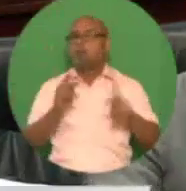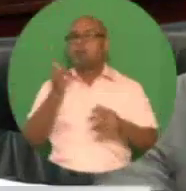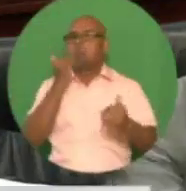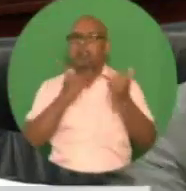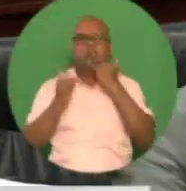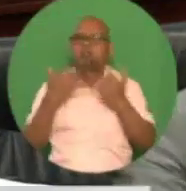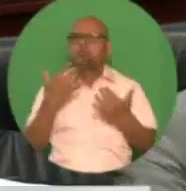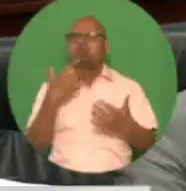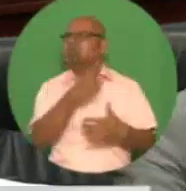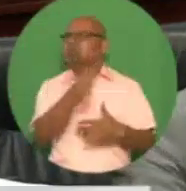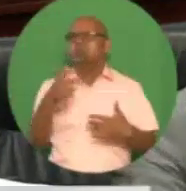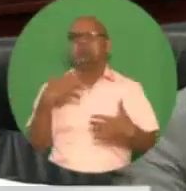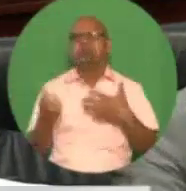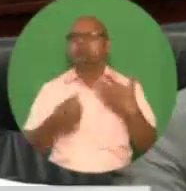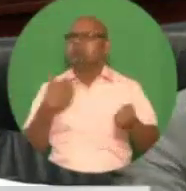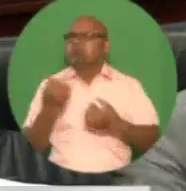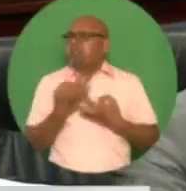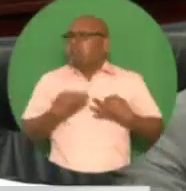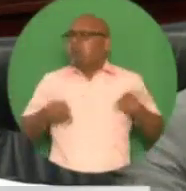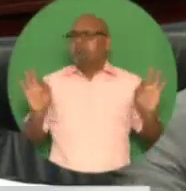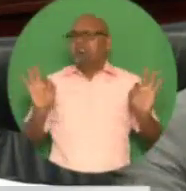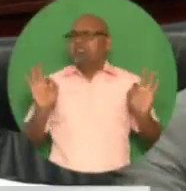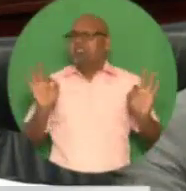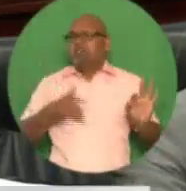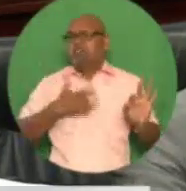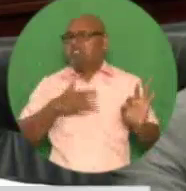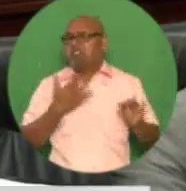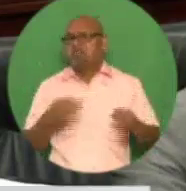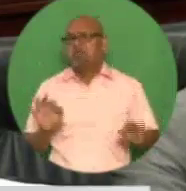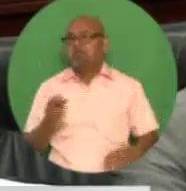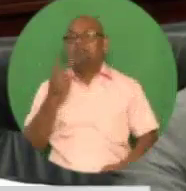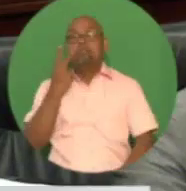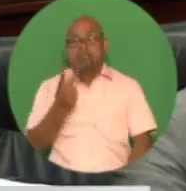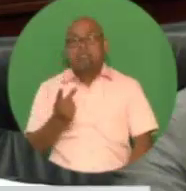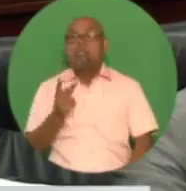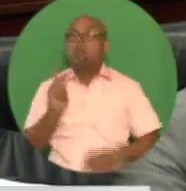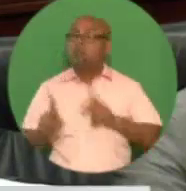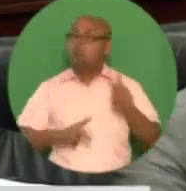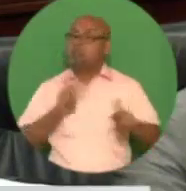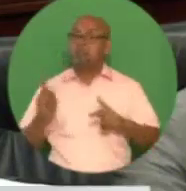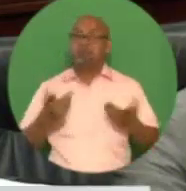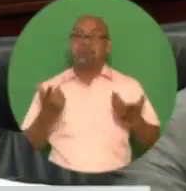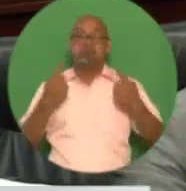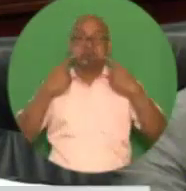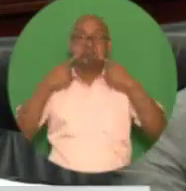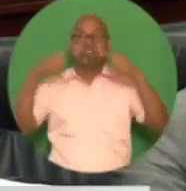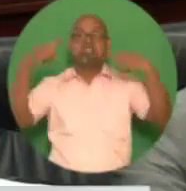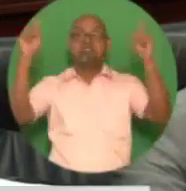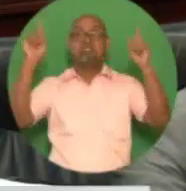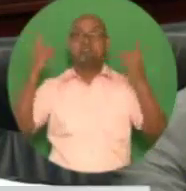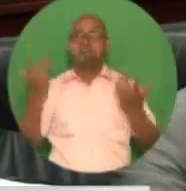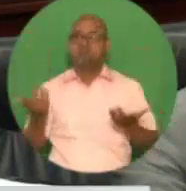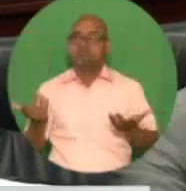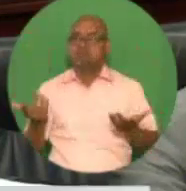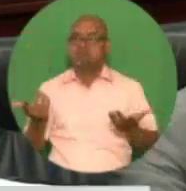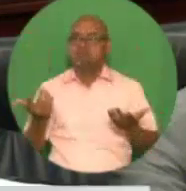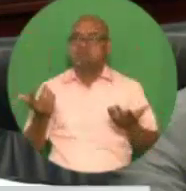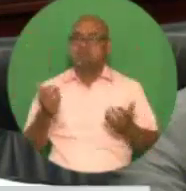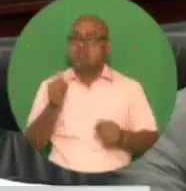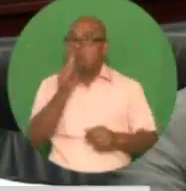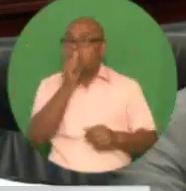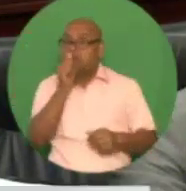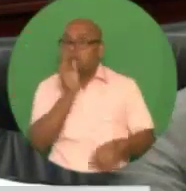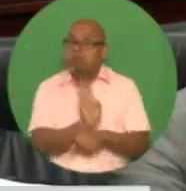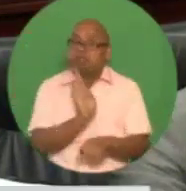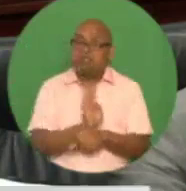Its success has been no doubt due to the technical skills and competence of the public and private sector officials, including